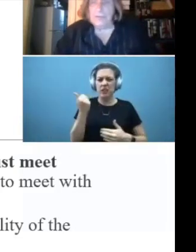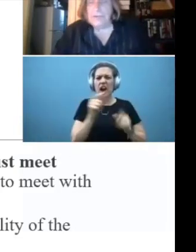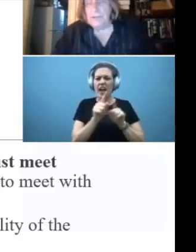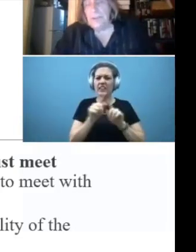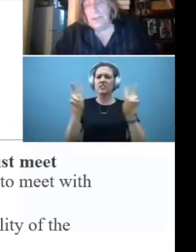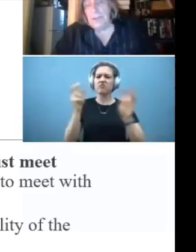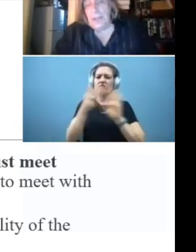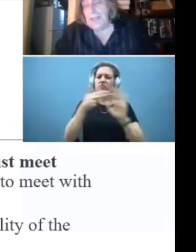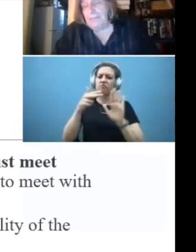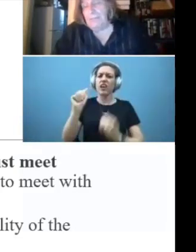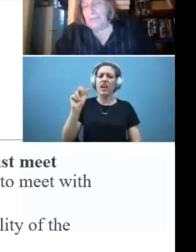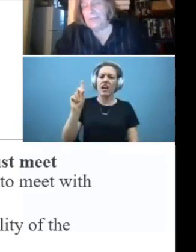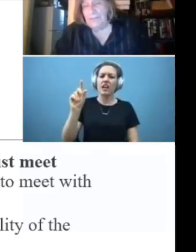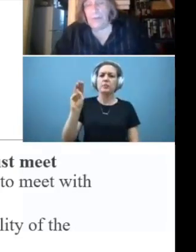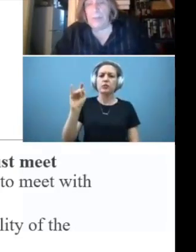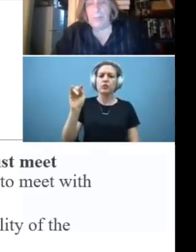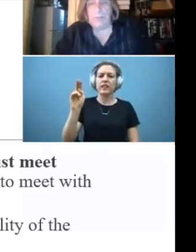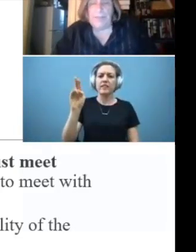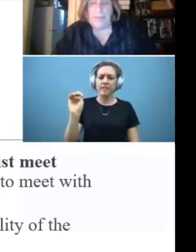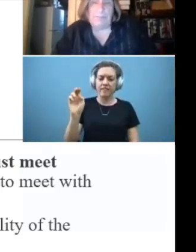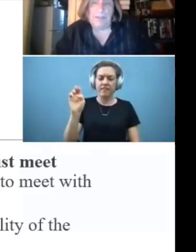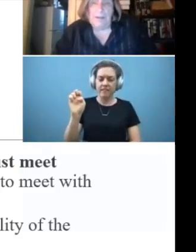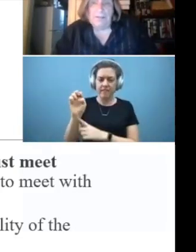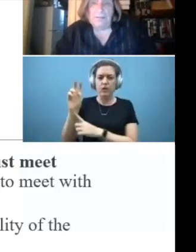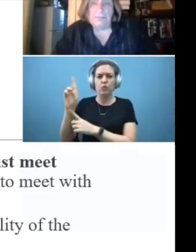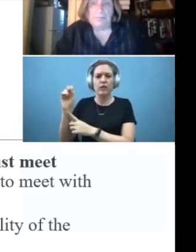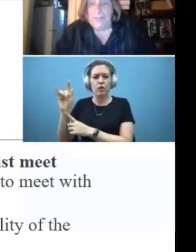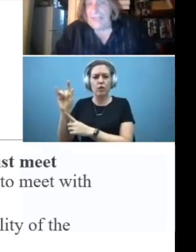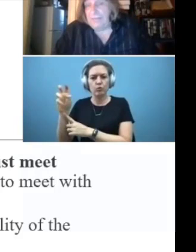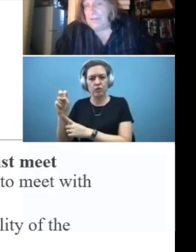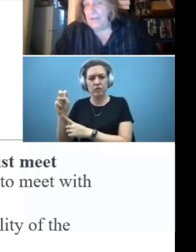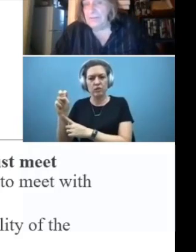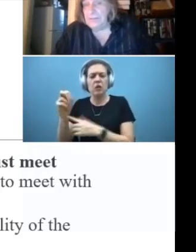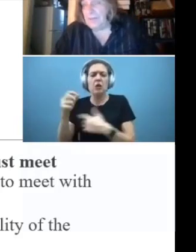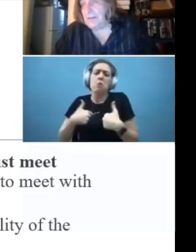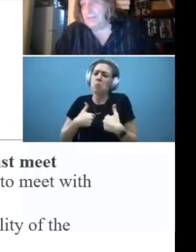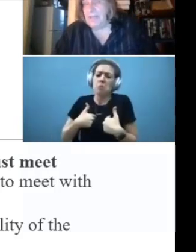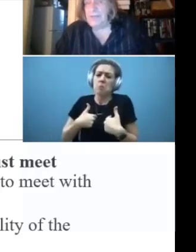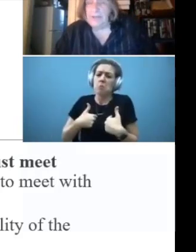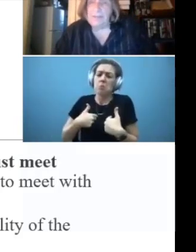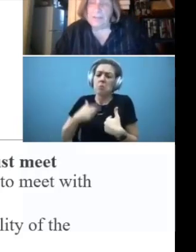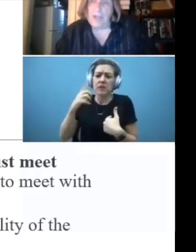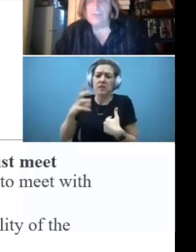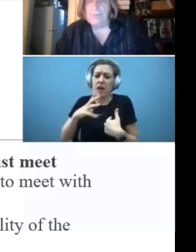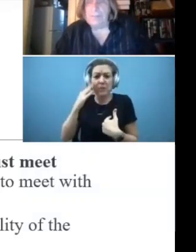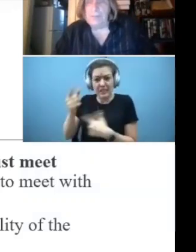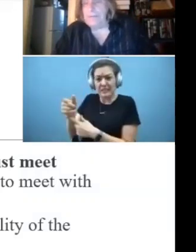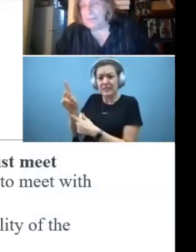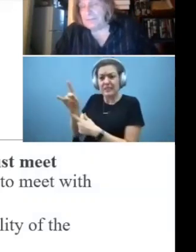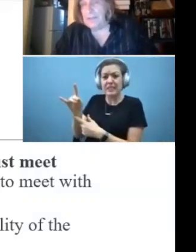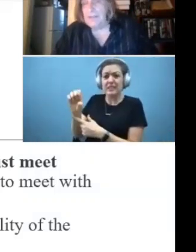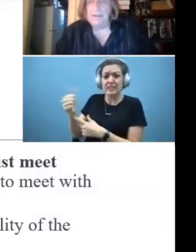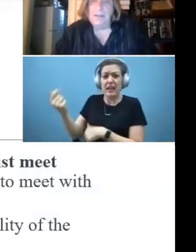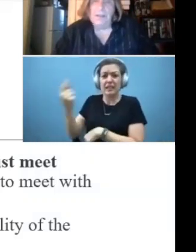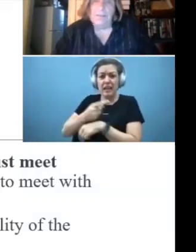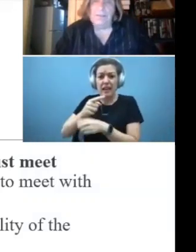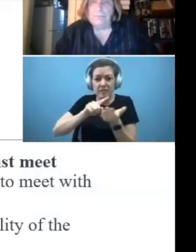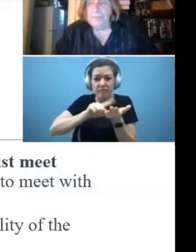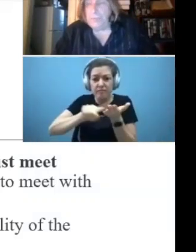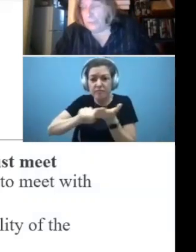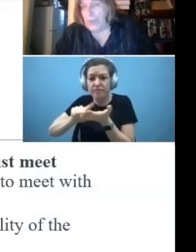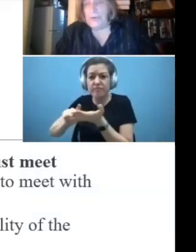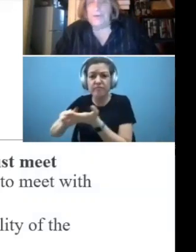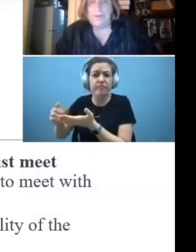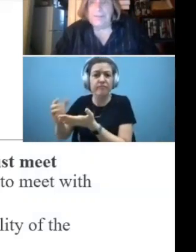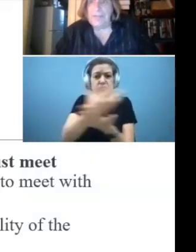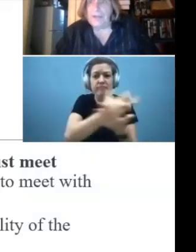resolution. I have much less problem with that because they have conducted the 10-day fact-finding. They talk to people, they investigate, they will